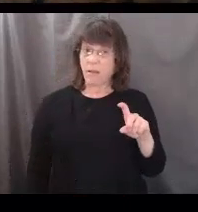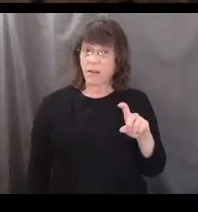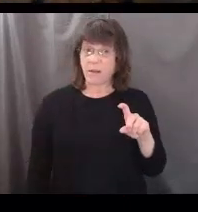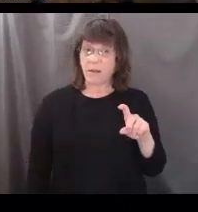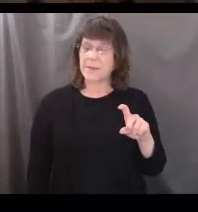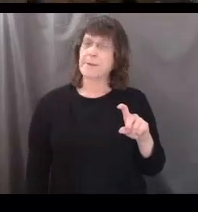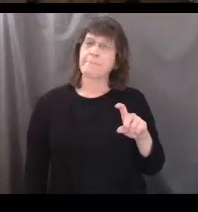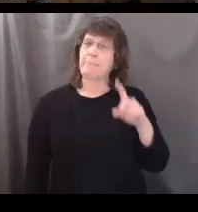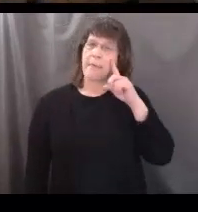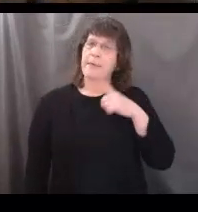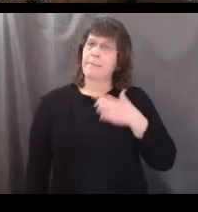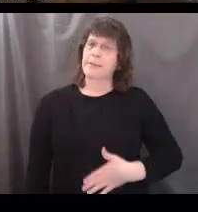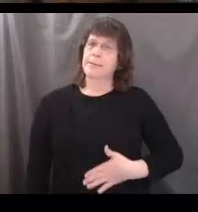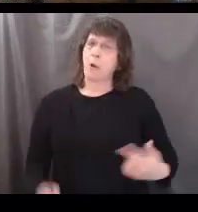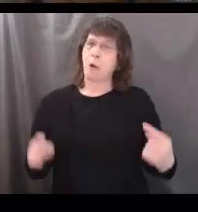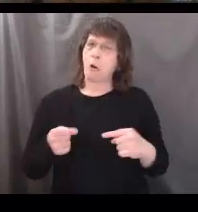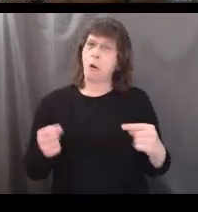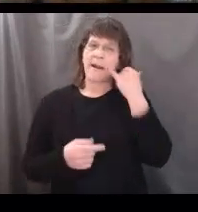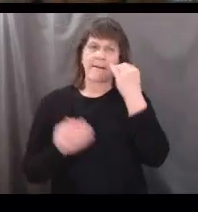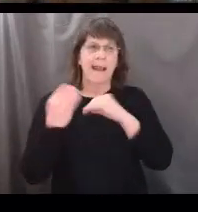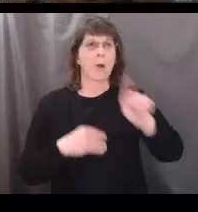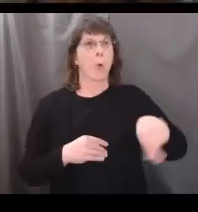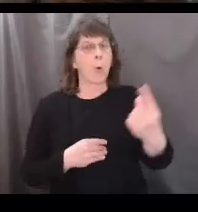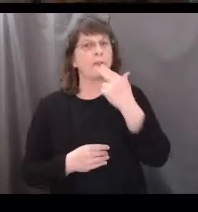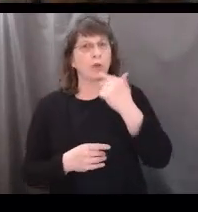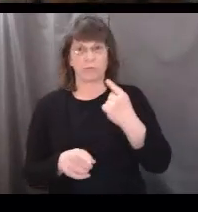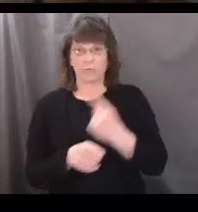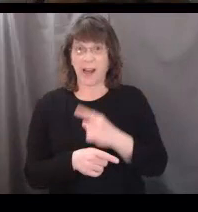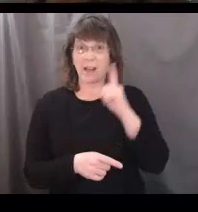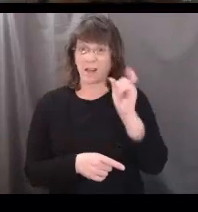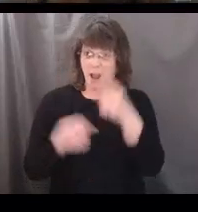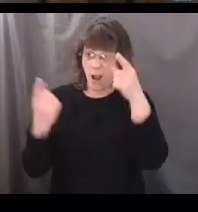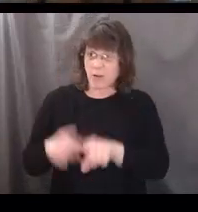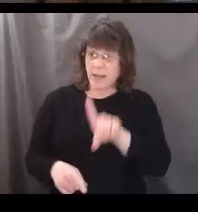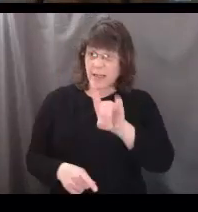I think my belly would hurt if I ate only sugar, don't you think Daphne?